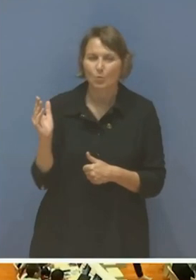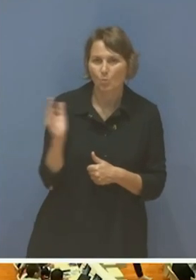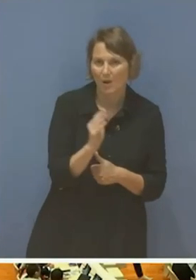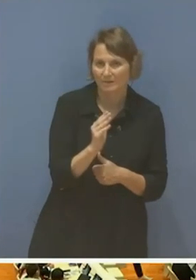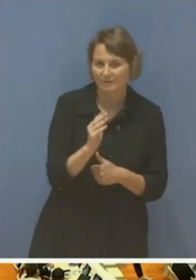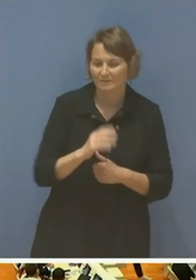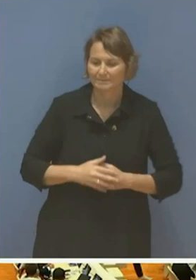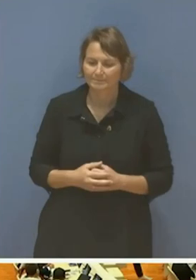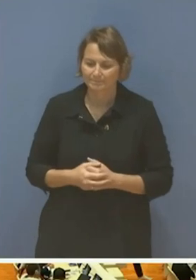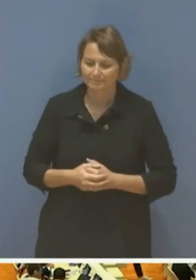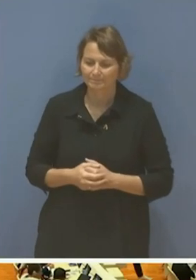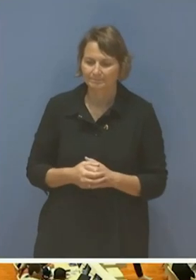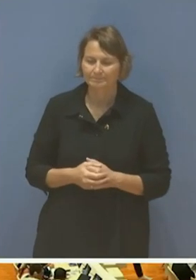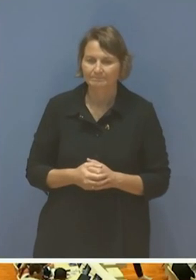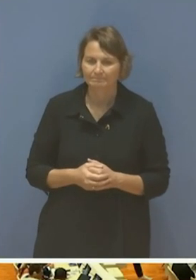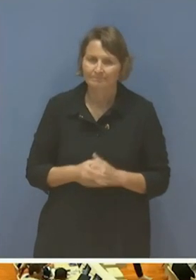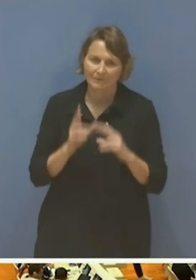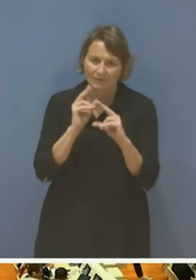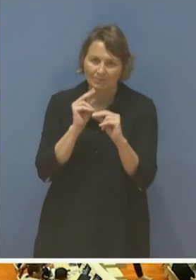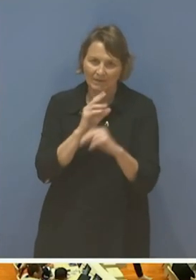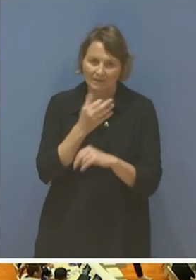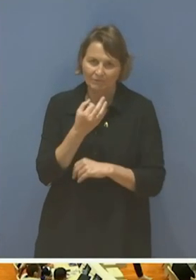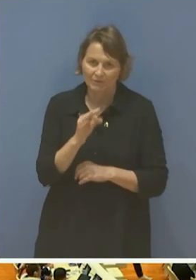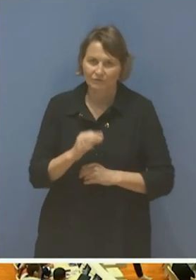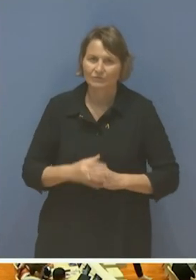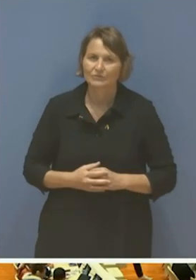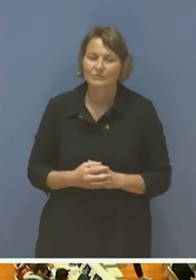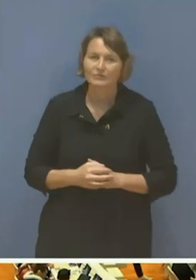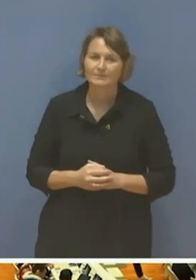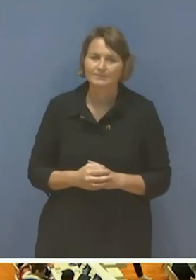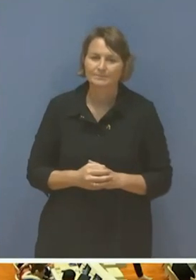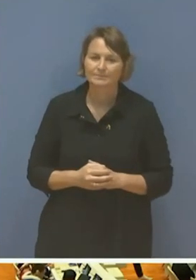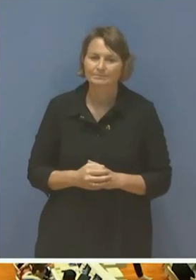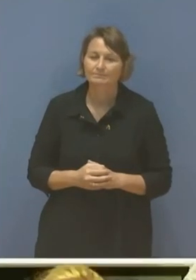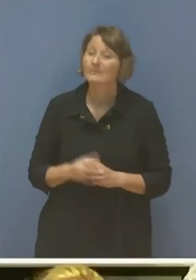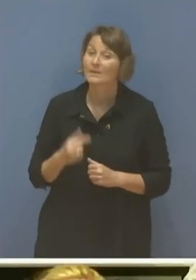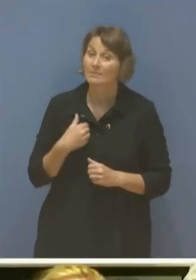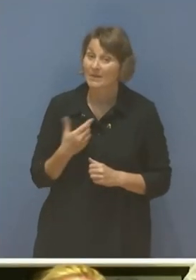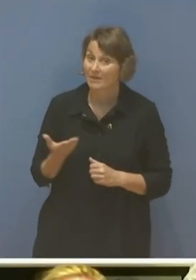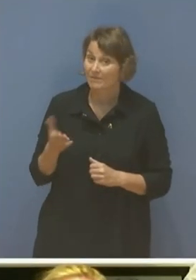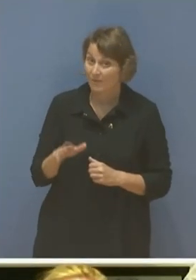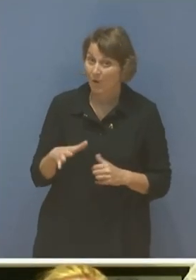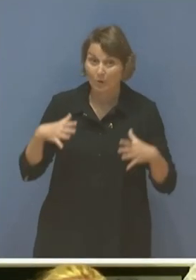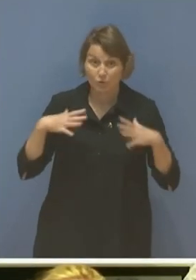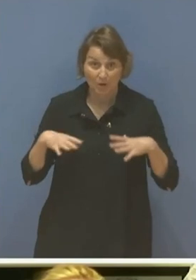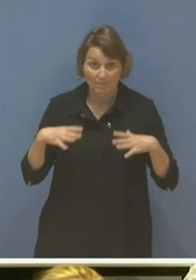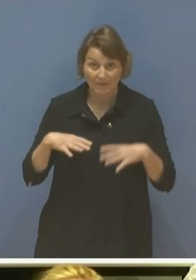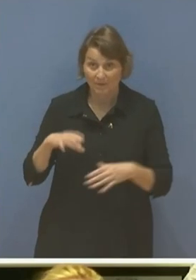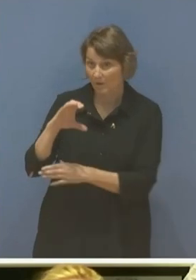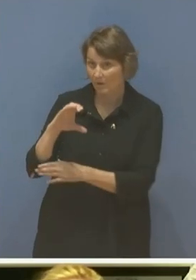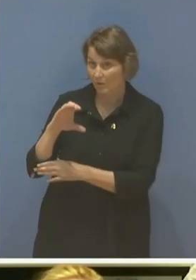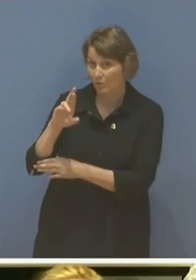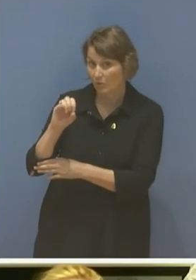Monsieur the President. Chair, I'm Armenak Aparamian, and I chair the